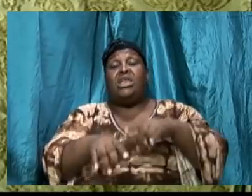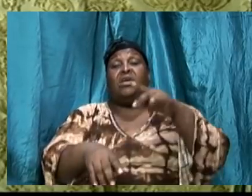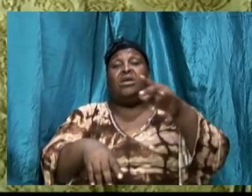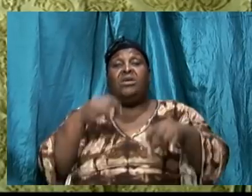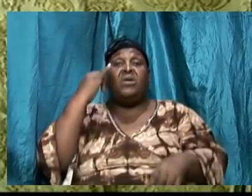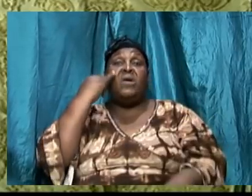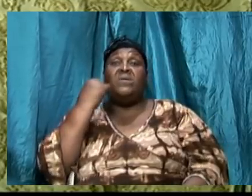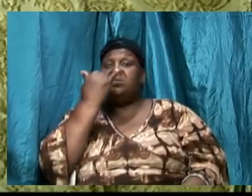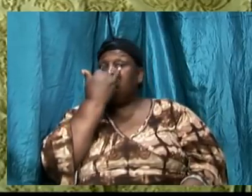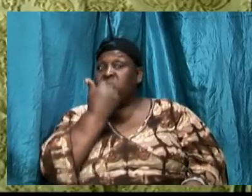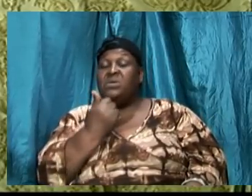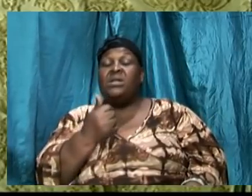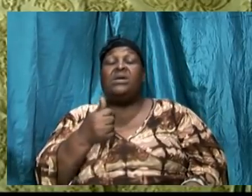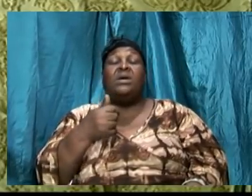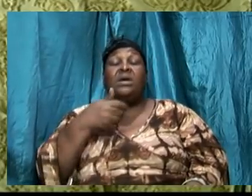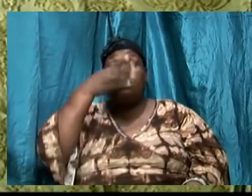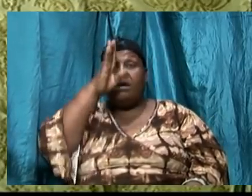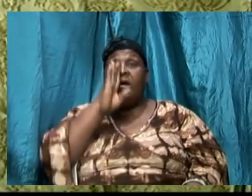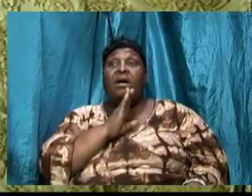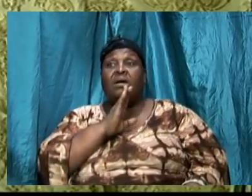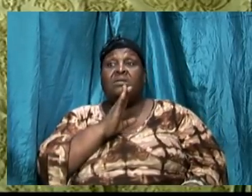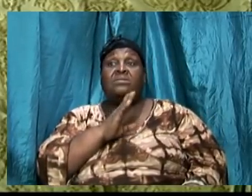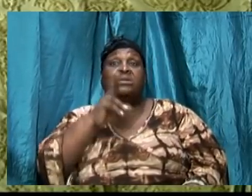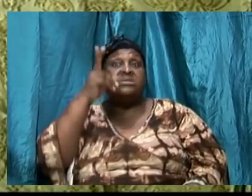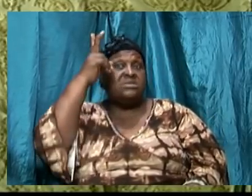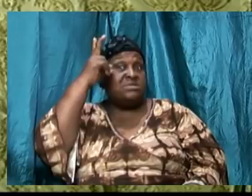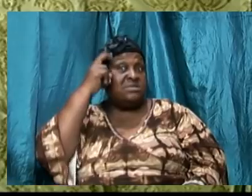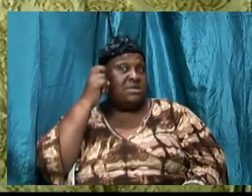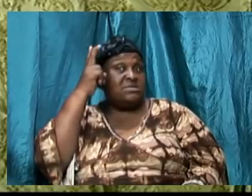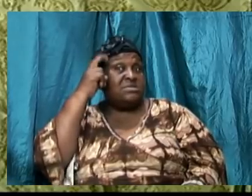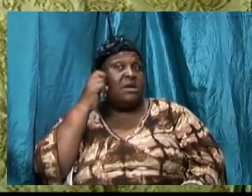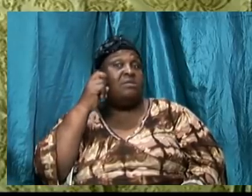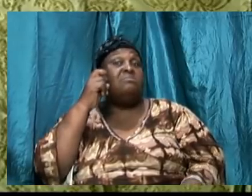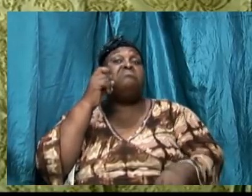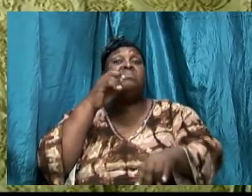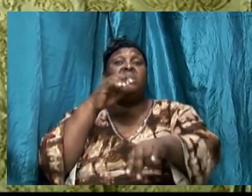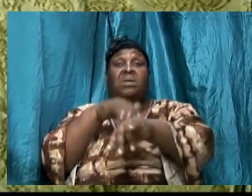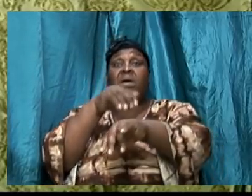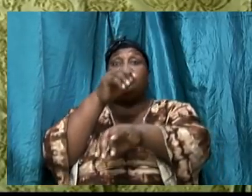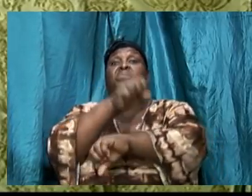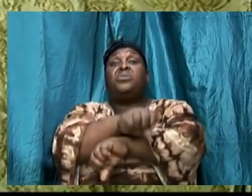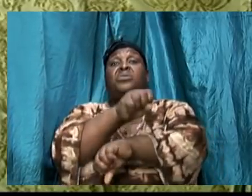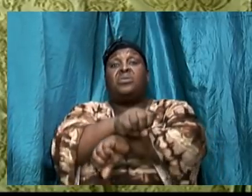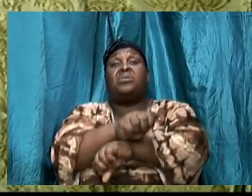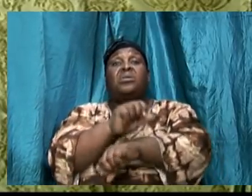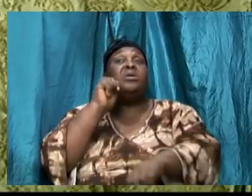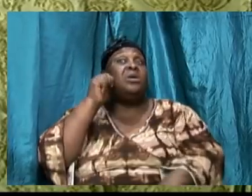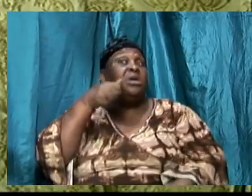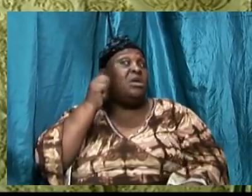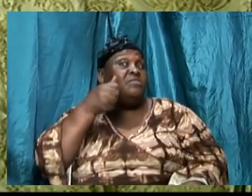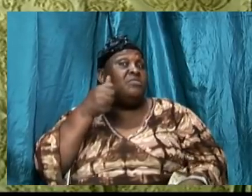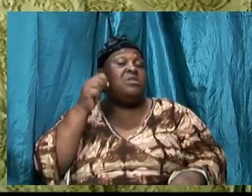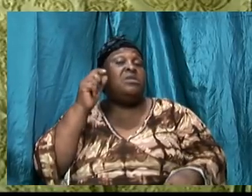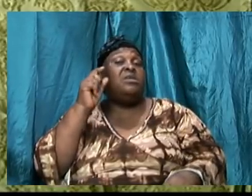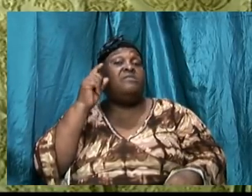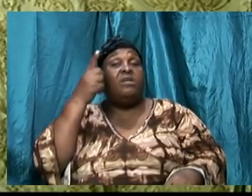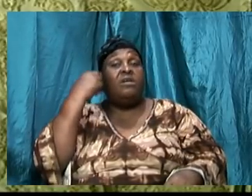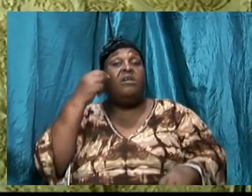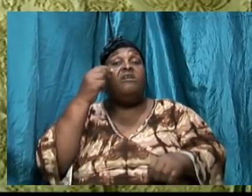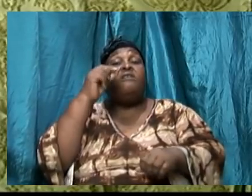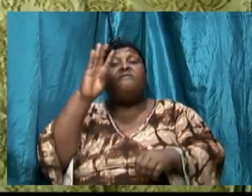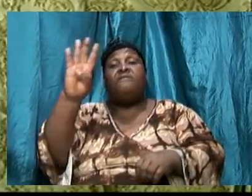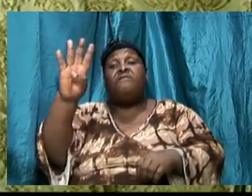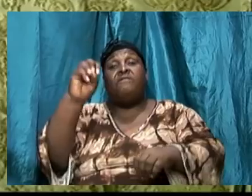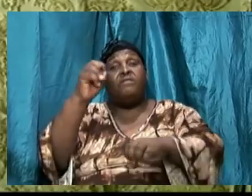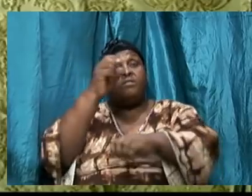at work it was the devil that was at work because every day for 40 days morning